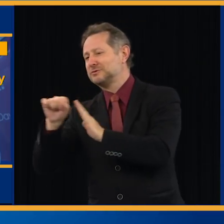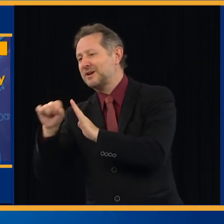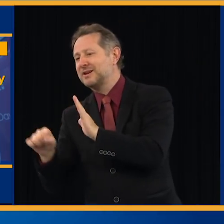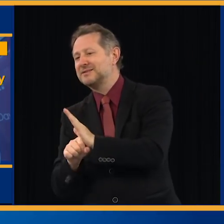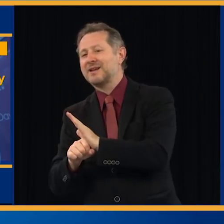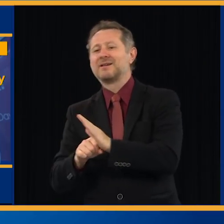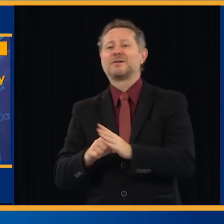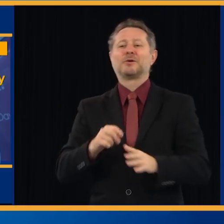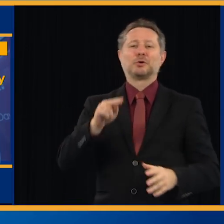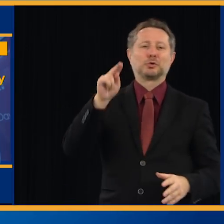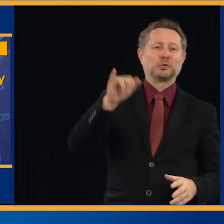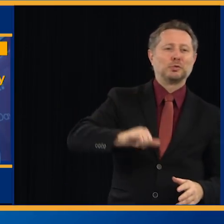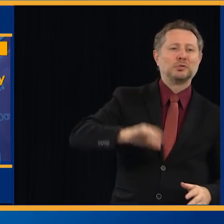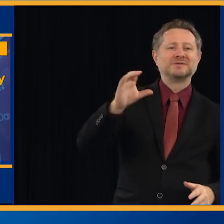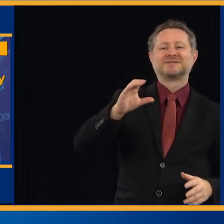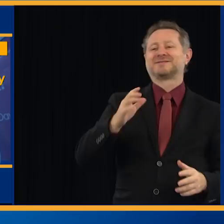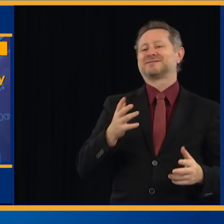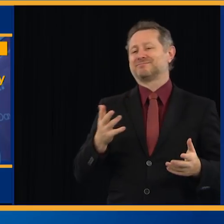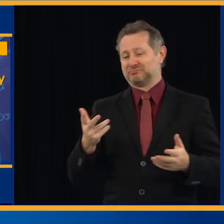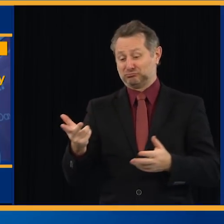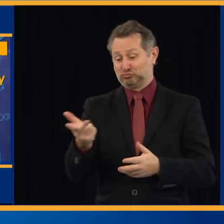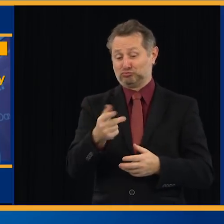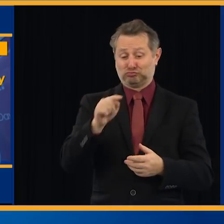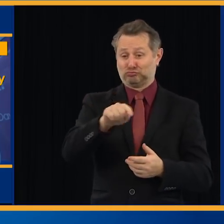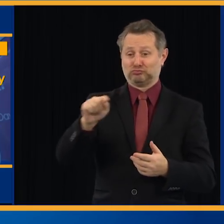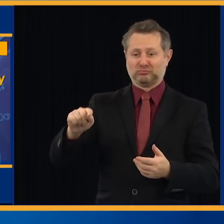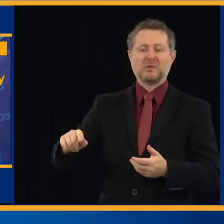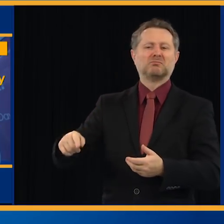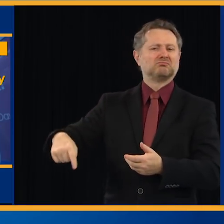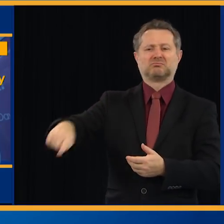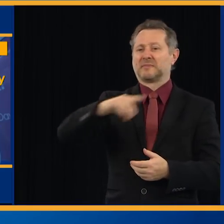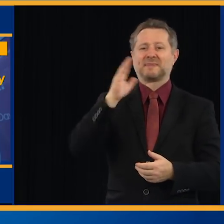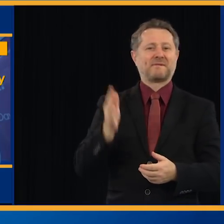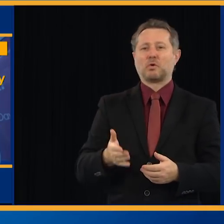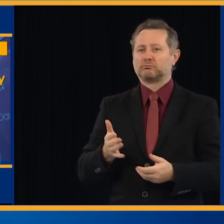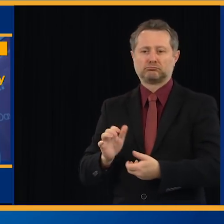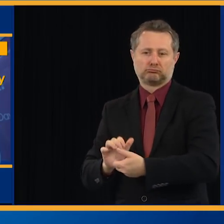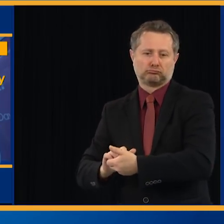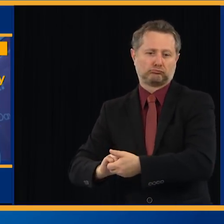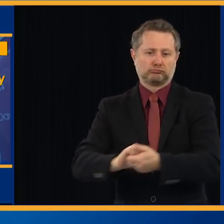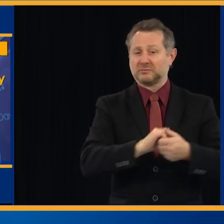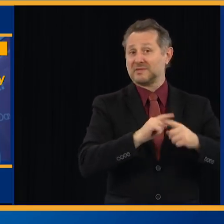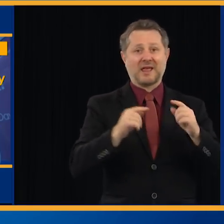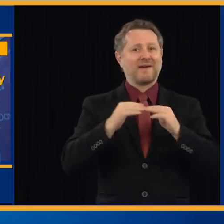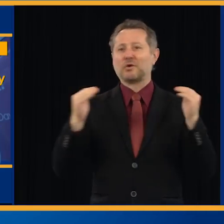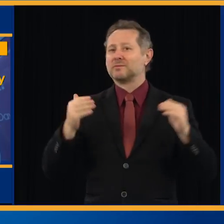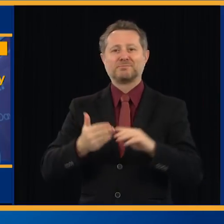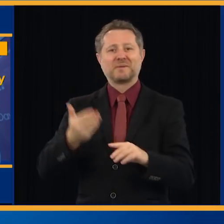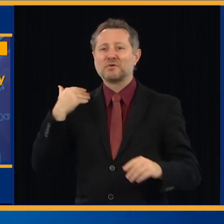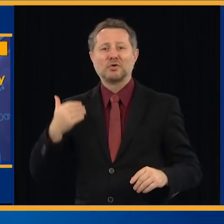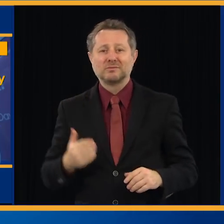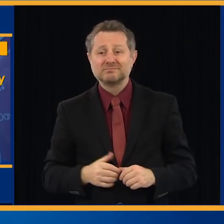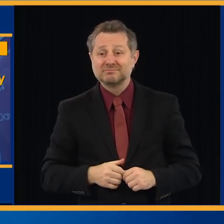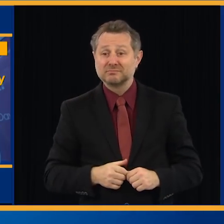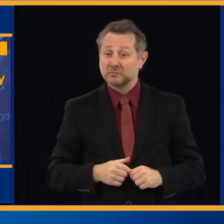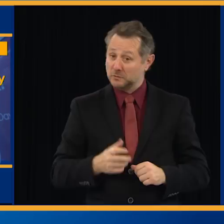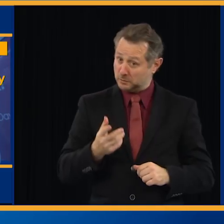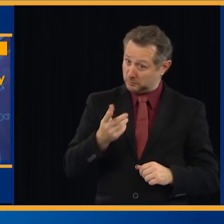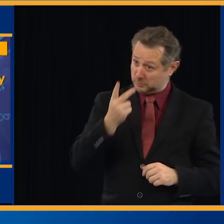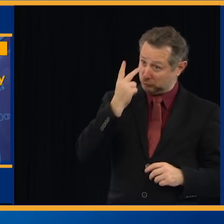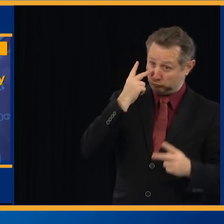We are doing a lot of things here that we've never done before, and I am never one to shy away from a challenge.